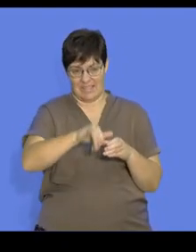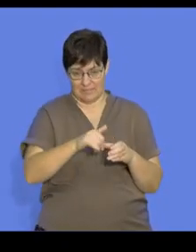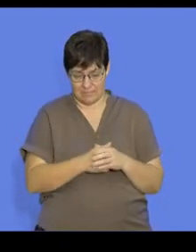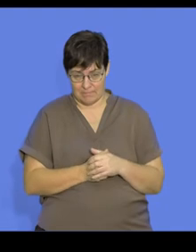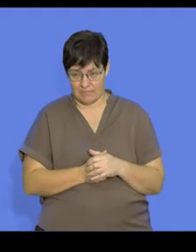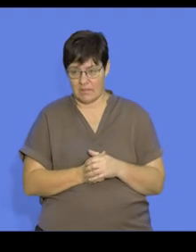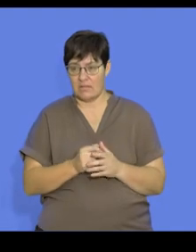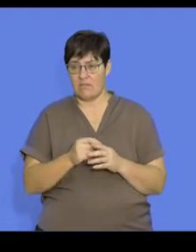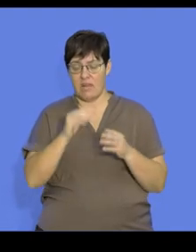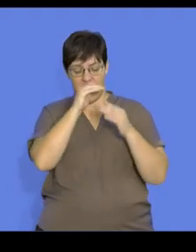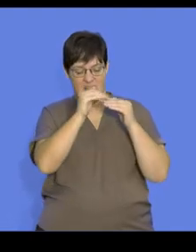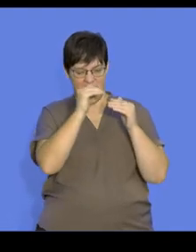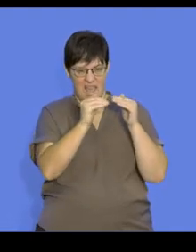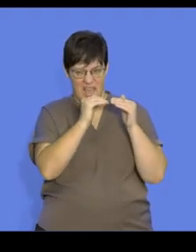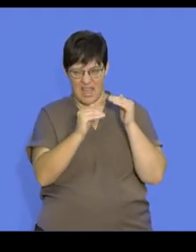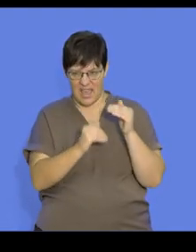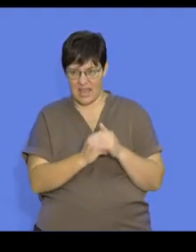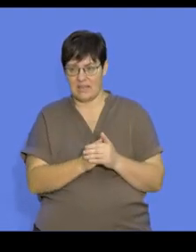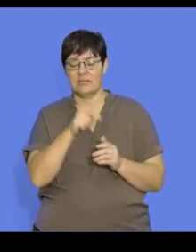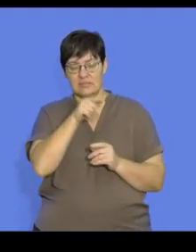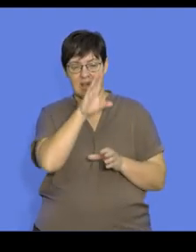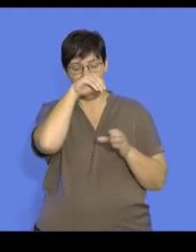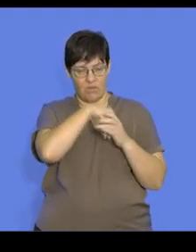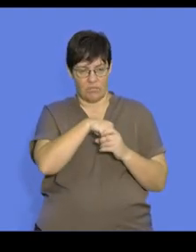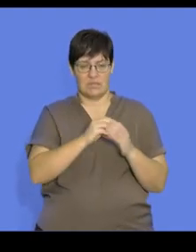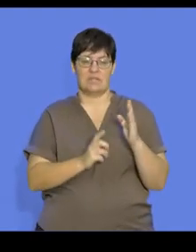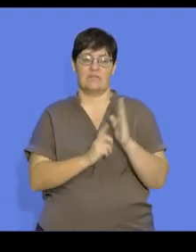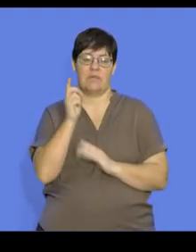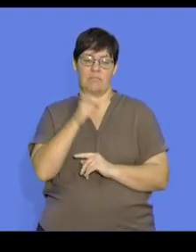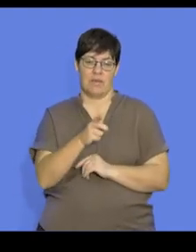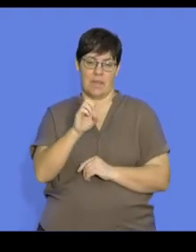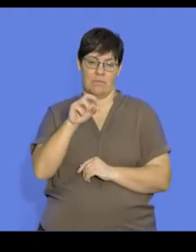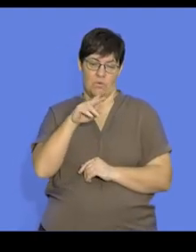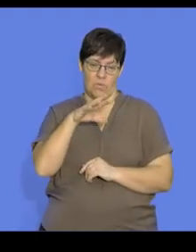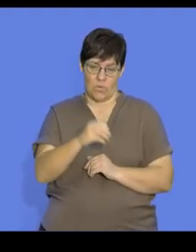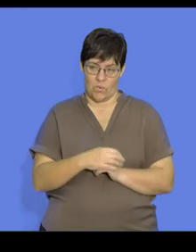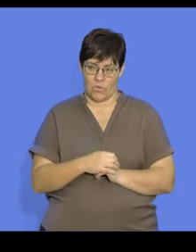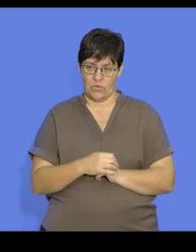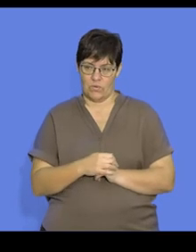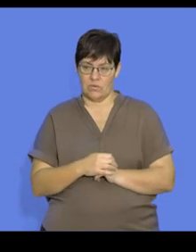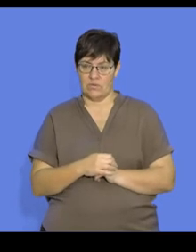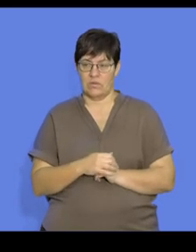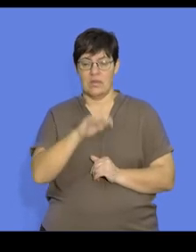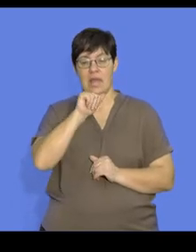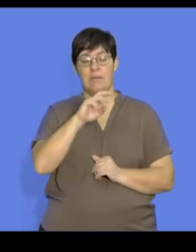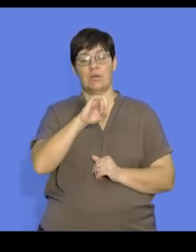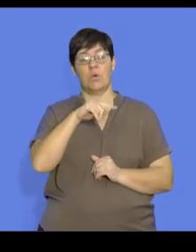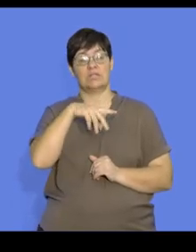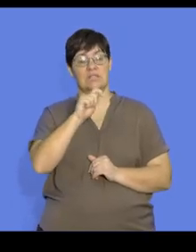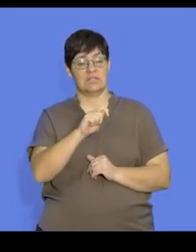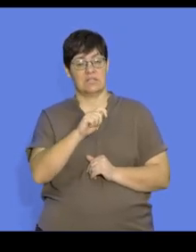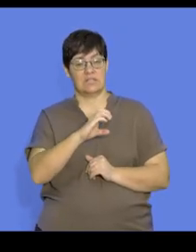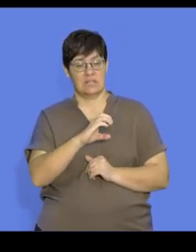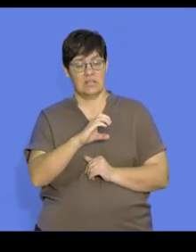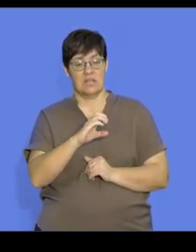We also know that there are several layers that are important in the development of the embryo. The amniotic fluid